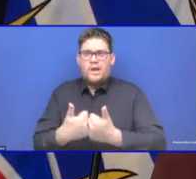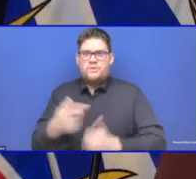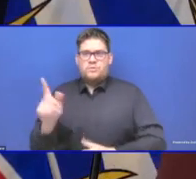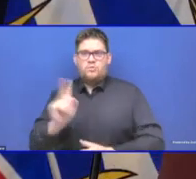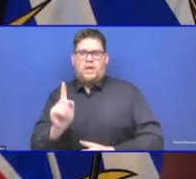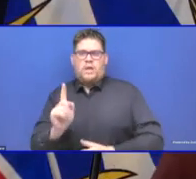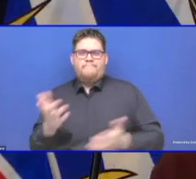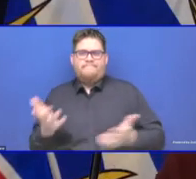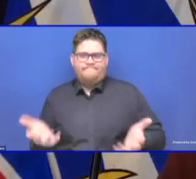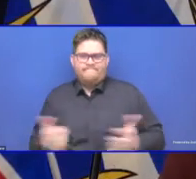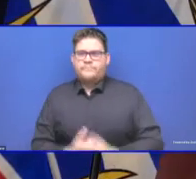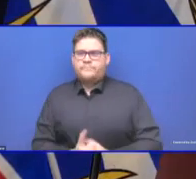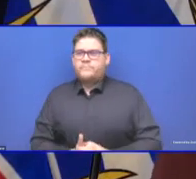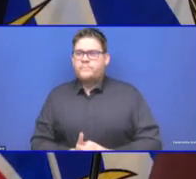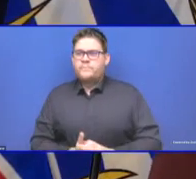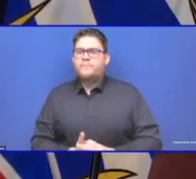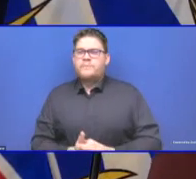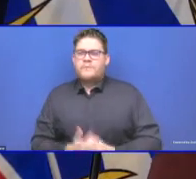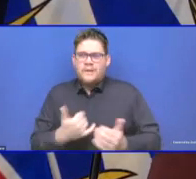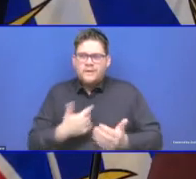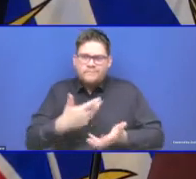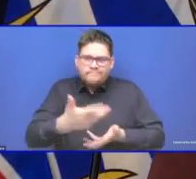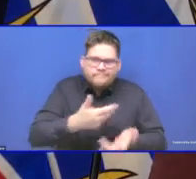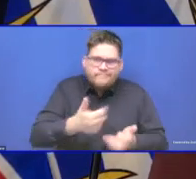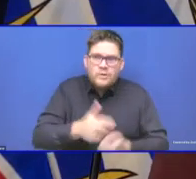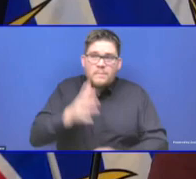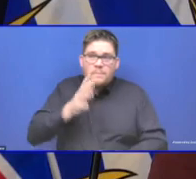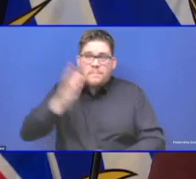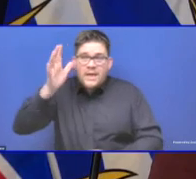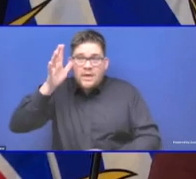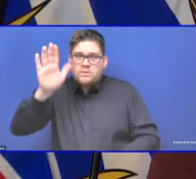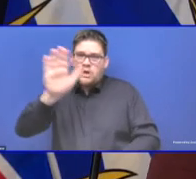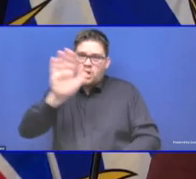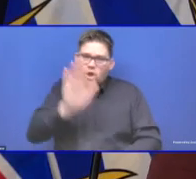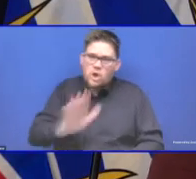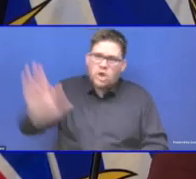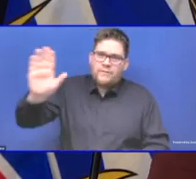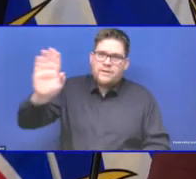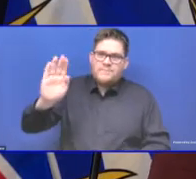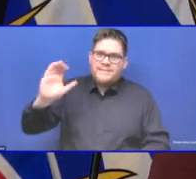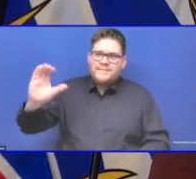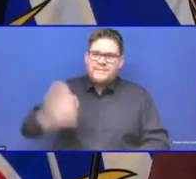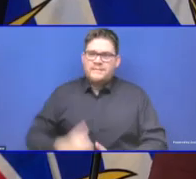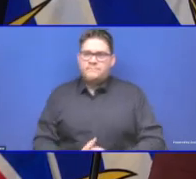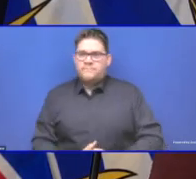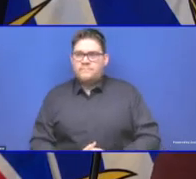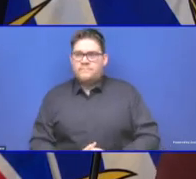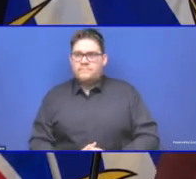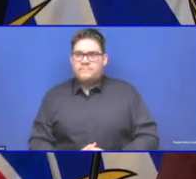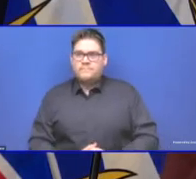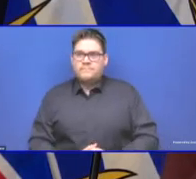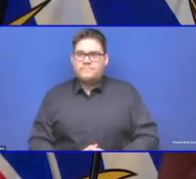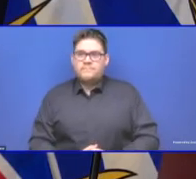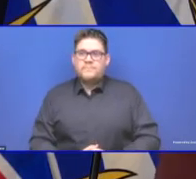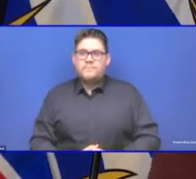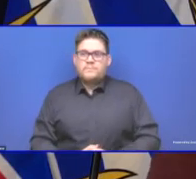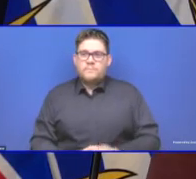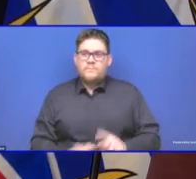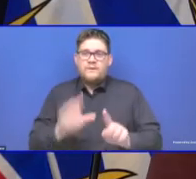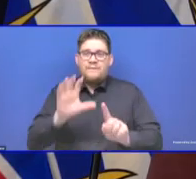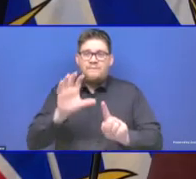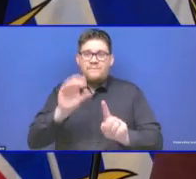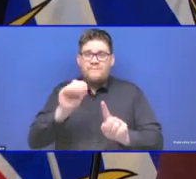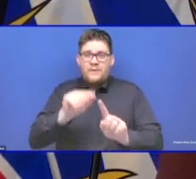that 50-60% of parents are really anxious to get their younger children immunized and are going to do it right away.